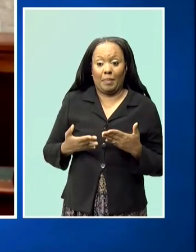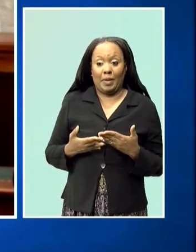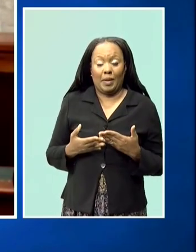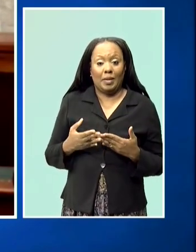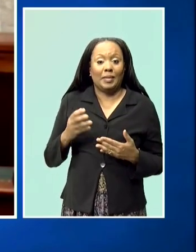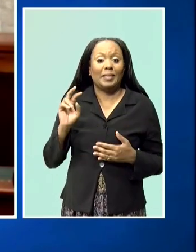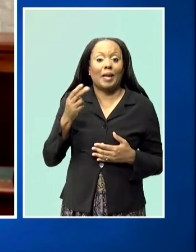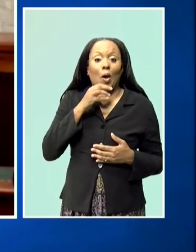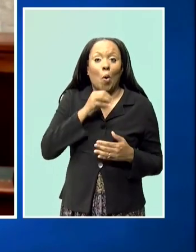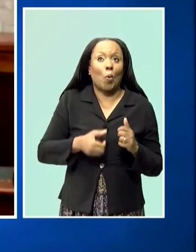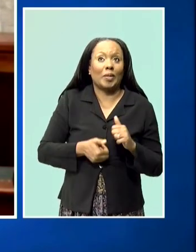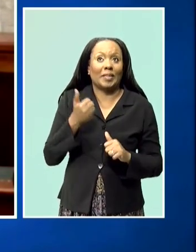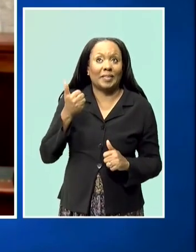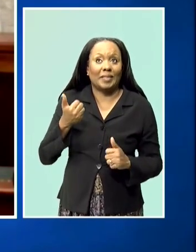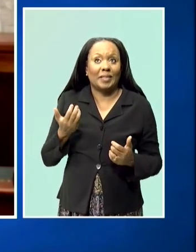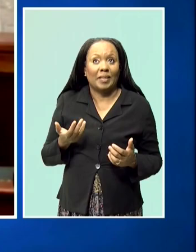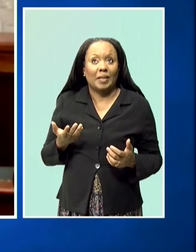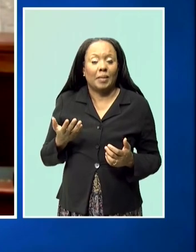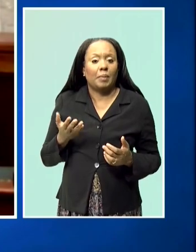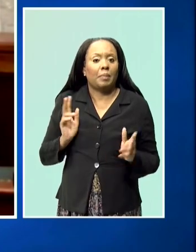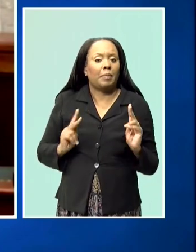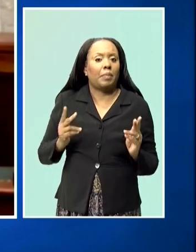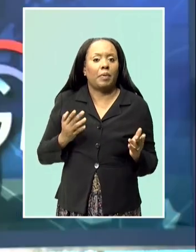needs or I have no voice.